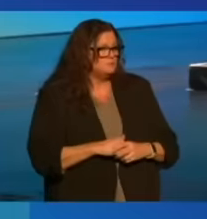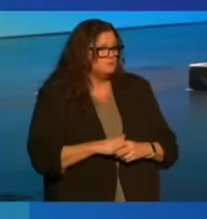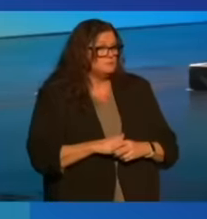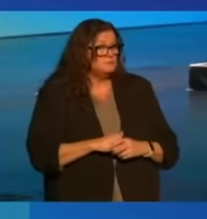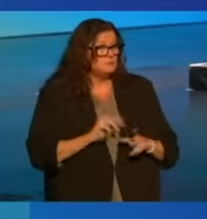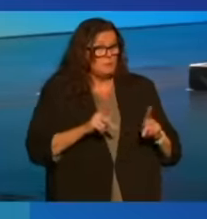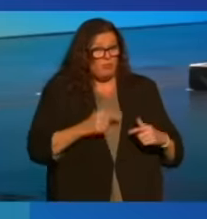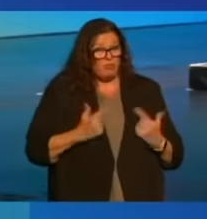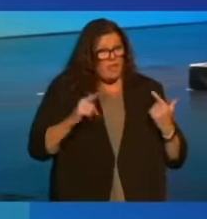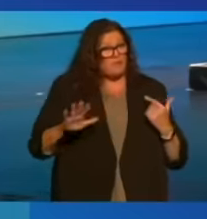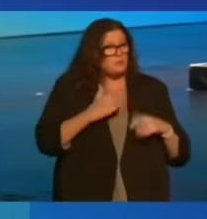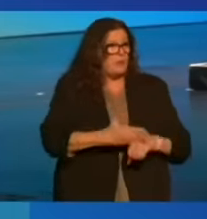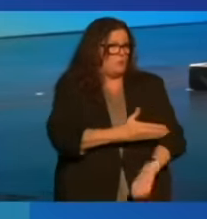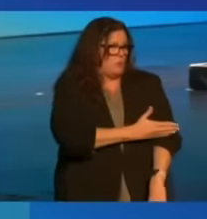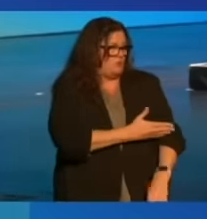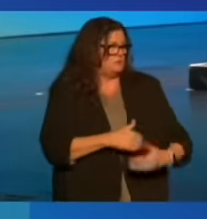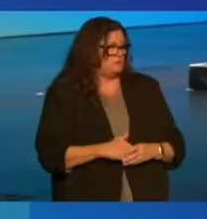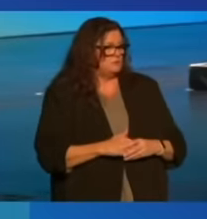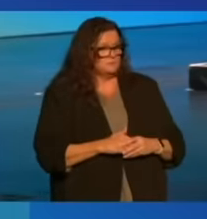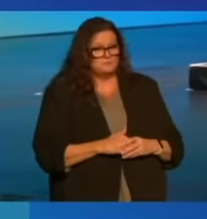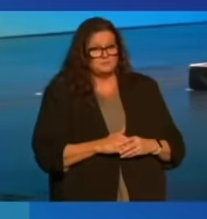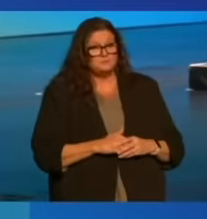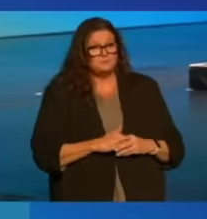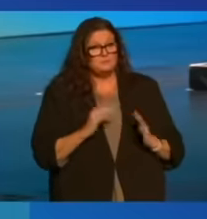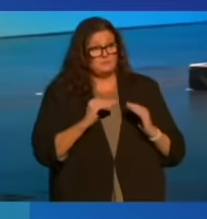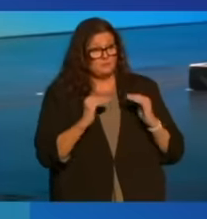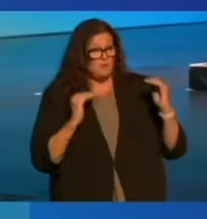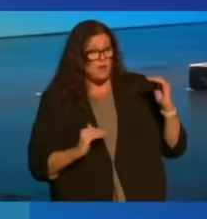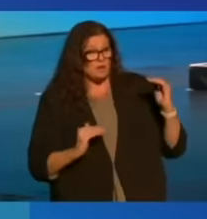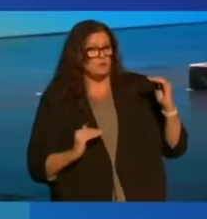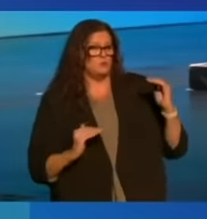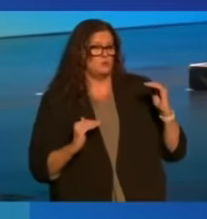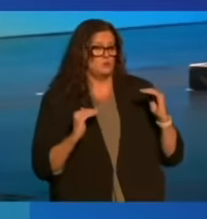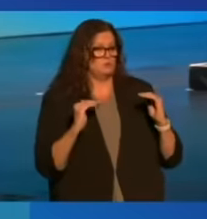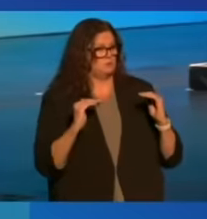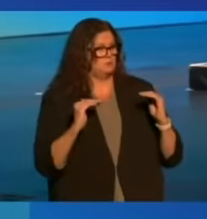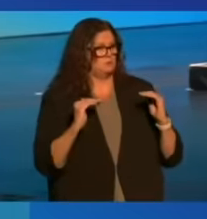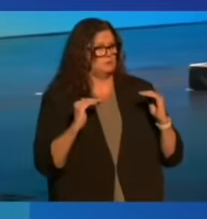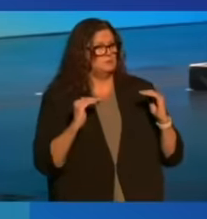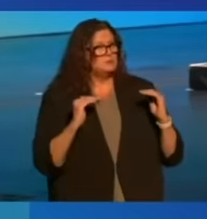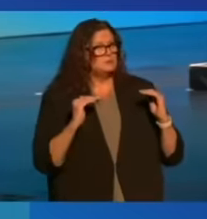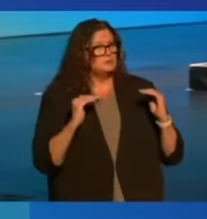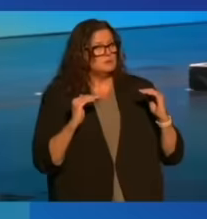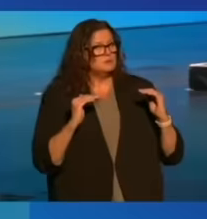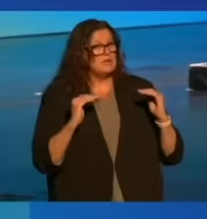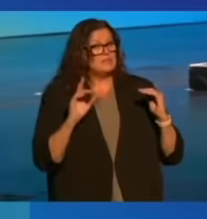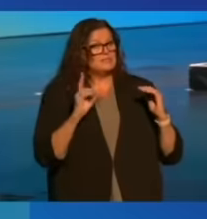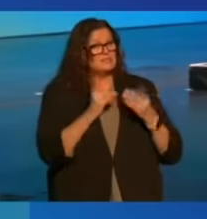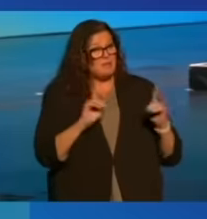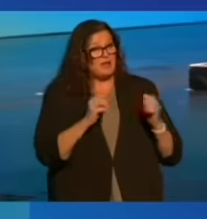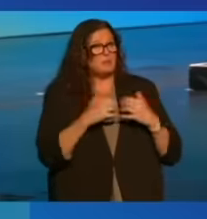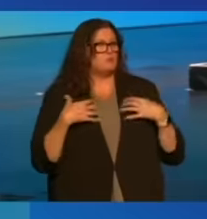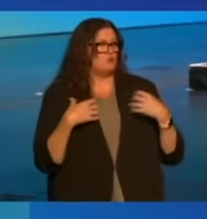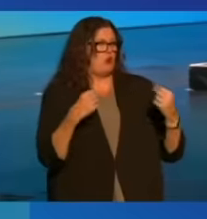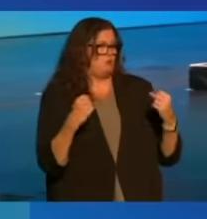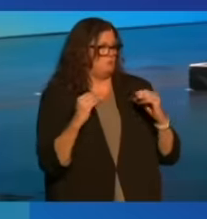people's lives. They would reduce inequality. They would strengthen our democracies.